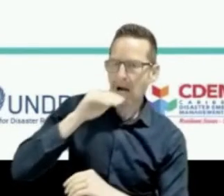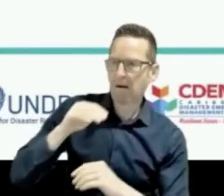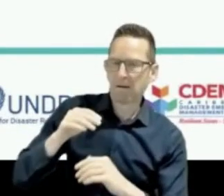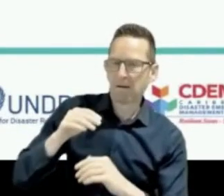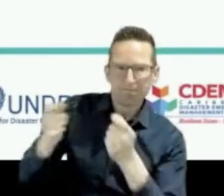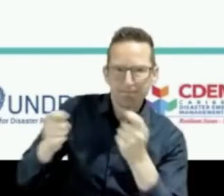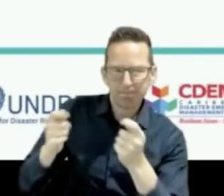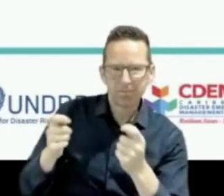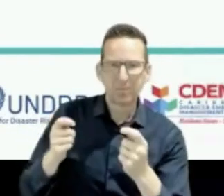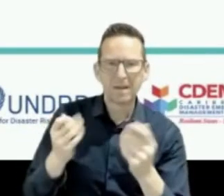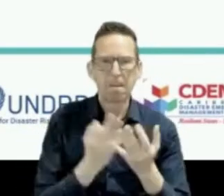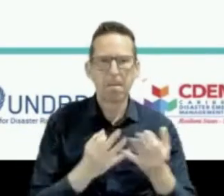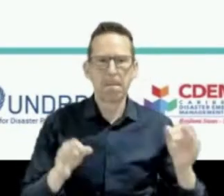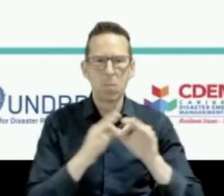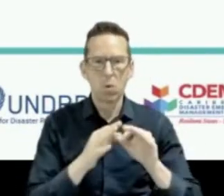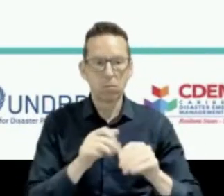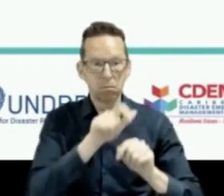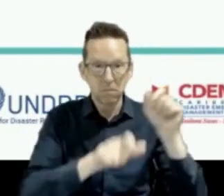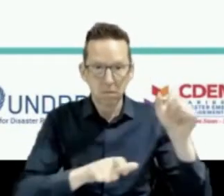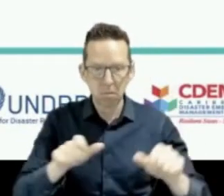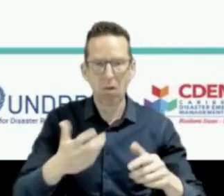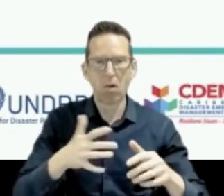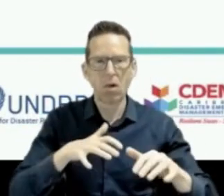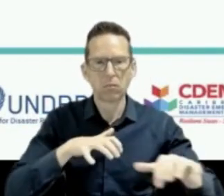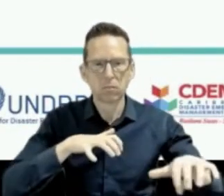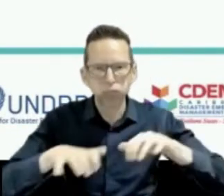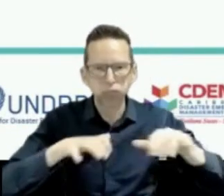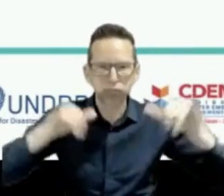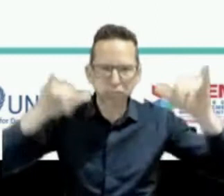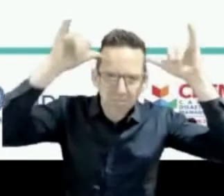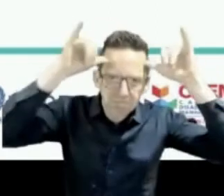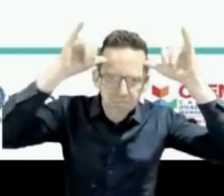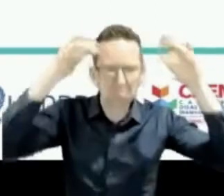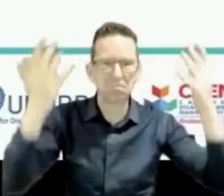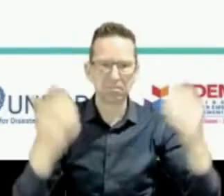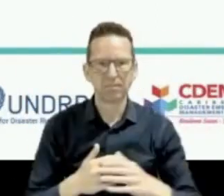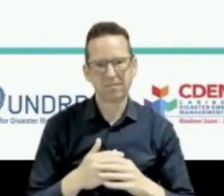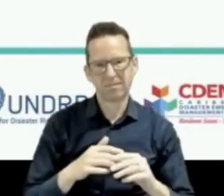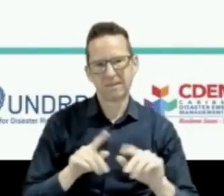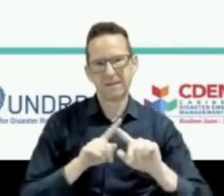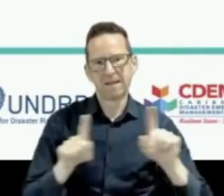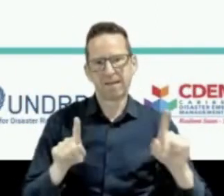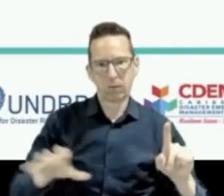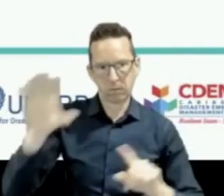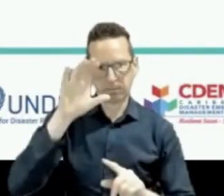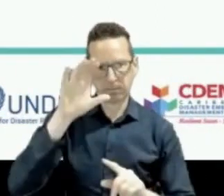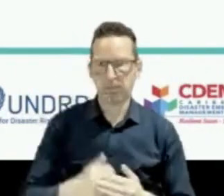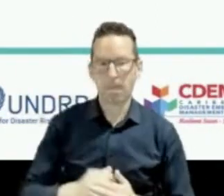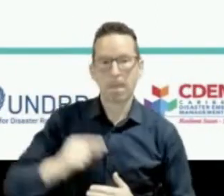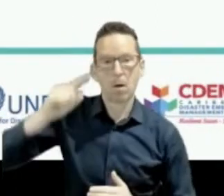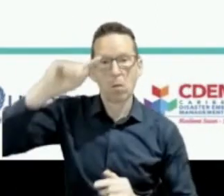and the persistence of the hazards in certain regions. Lightning peaks in the tropics where we have